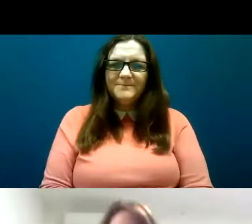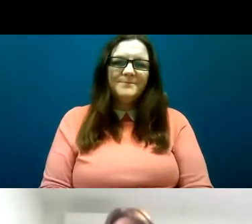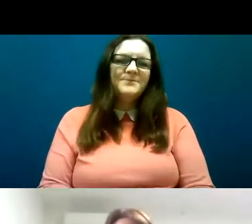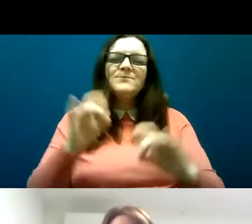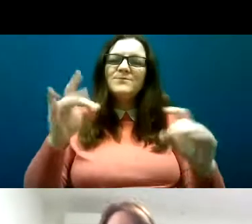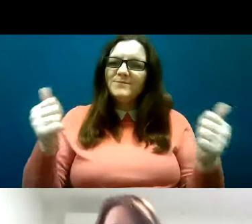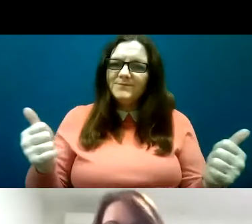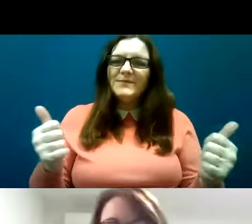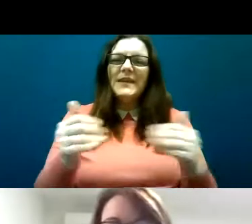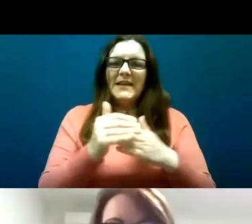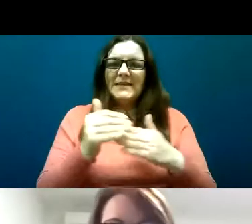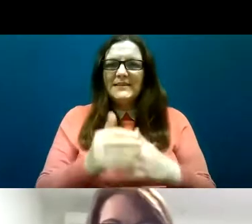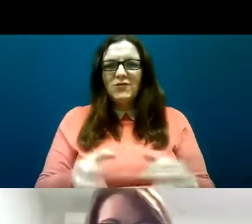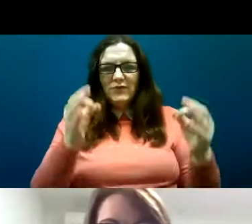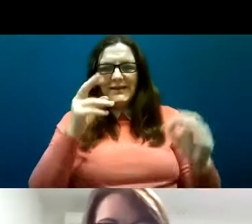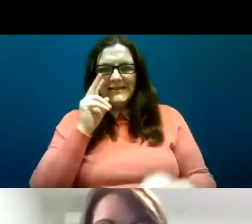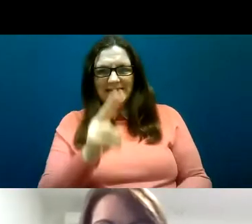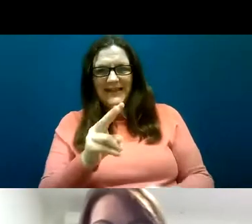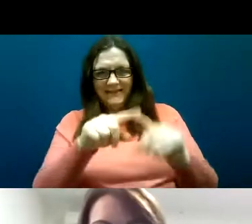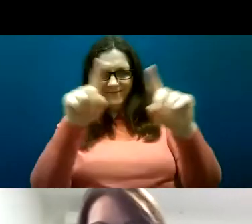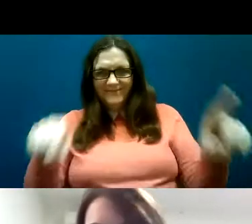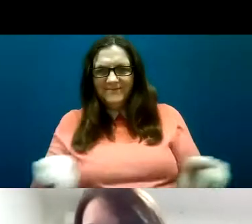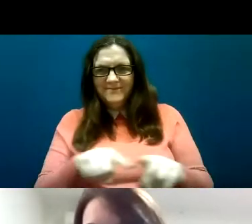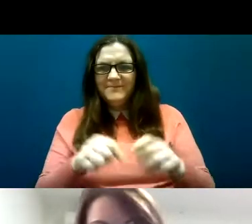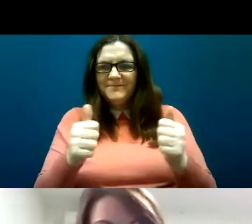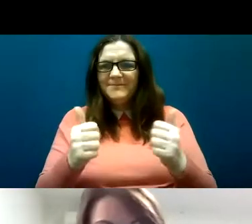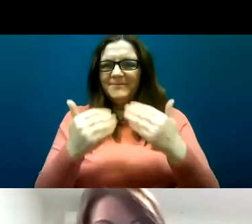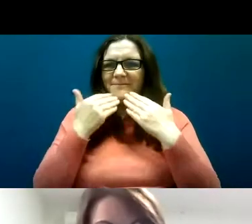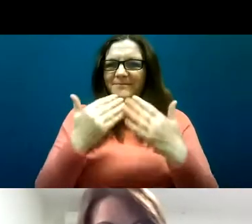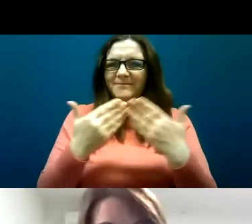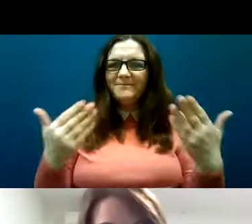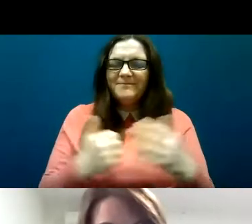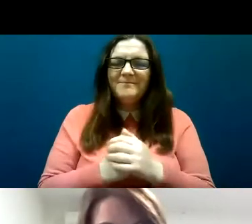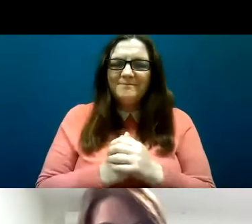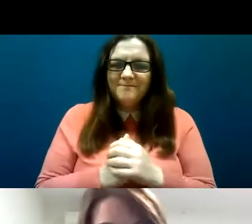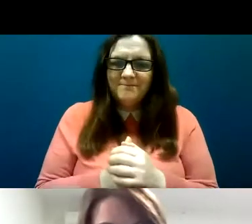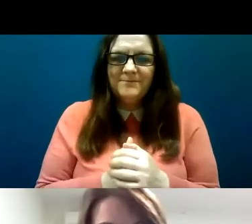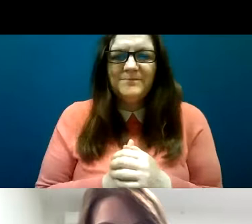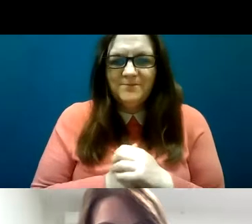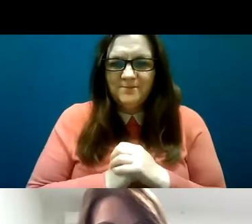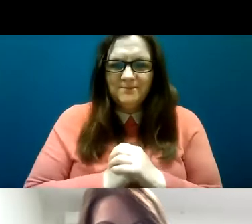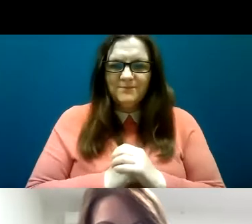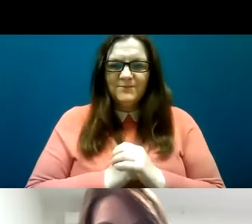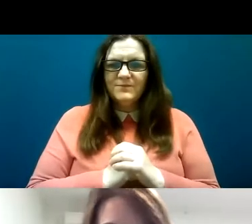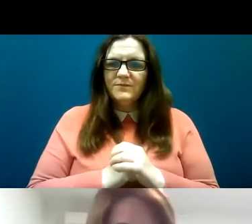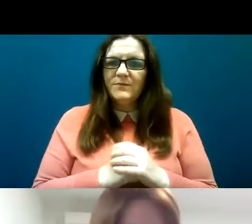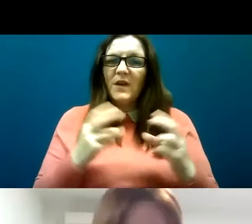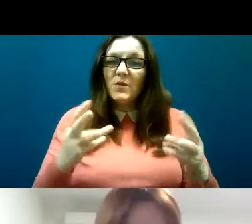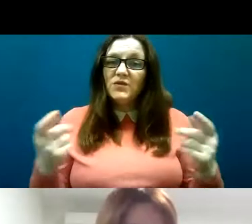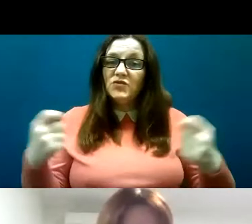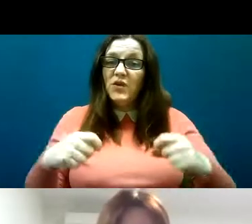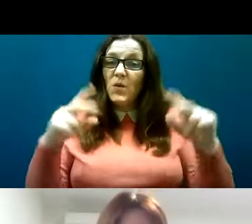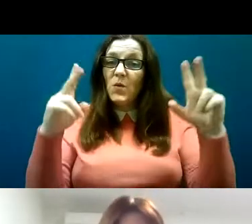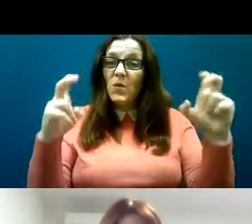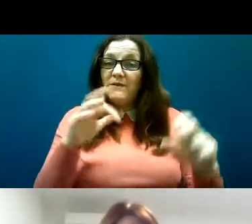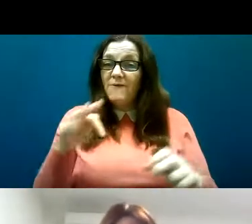Yes, yeah, that's great. That's there, Mary-Anne. Great, thanks a million. So I'm going to start by sharing a quote from one of